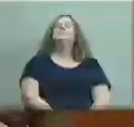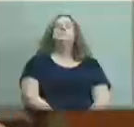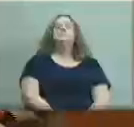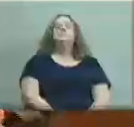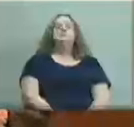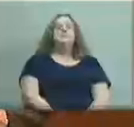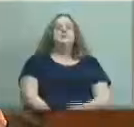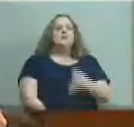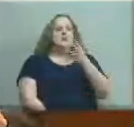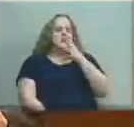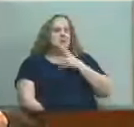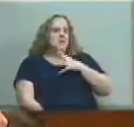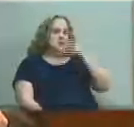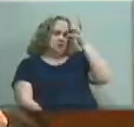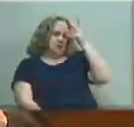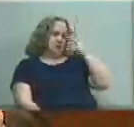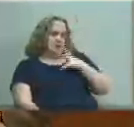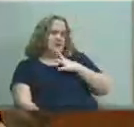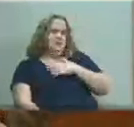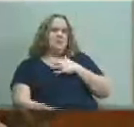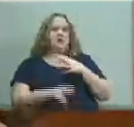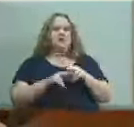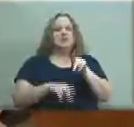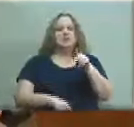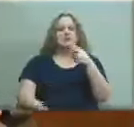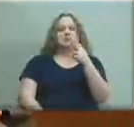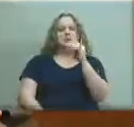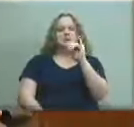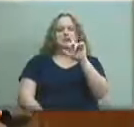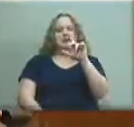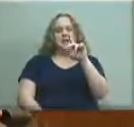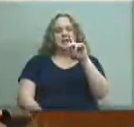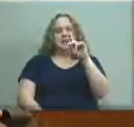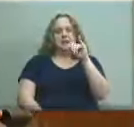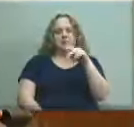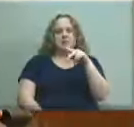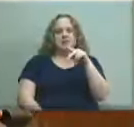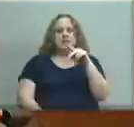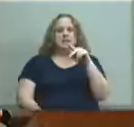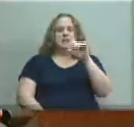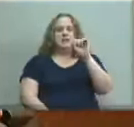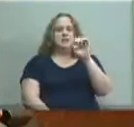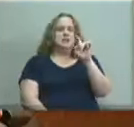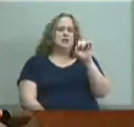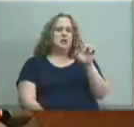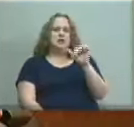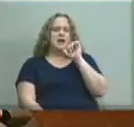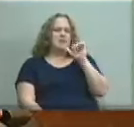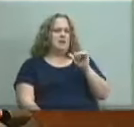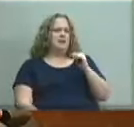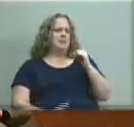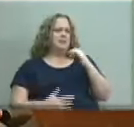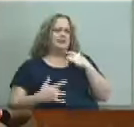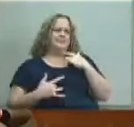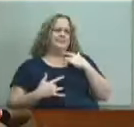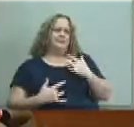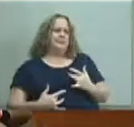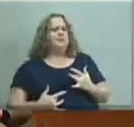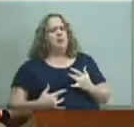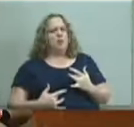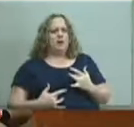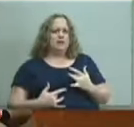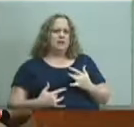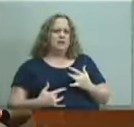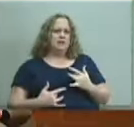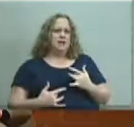ladies and gentlemen of the board my name is philip setters and i am a disaffected parent quote i will not be